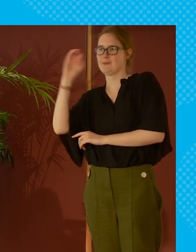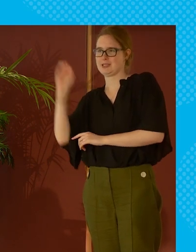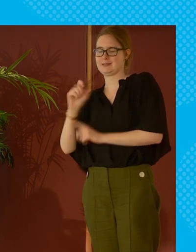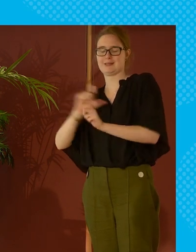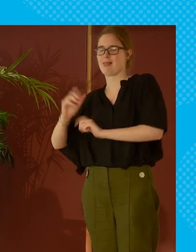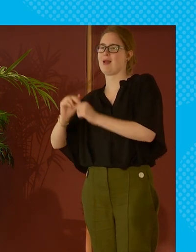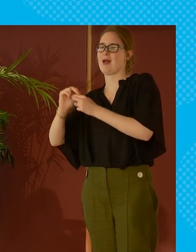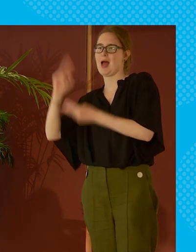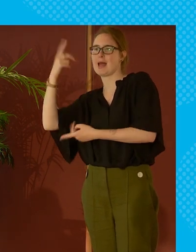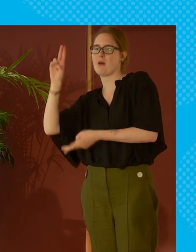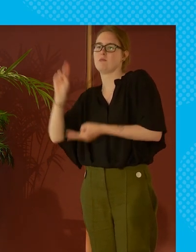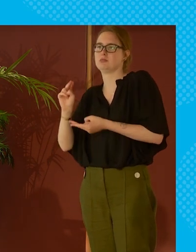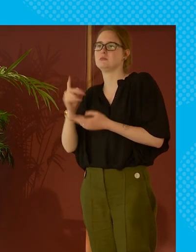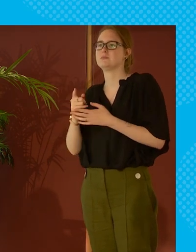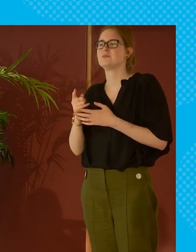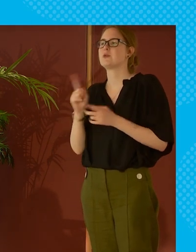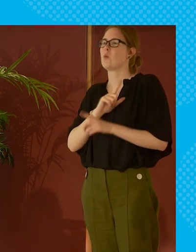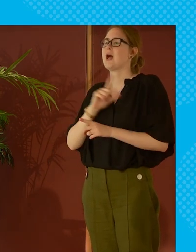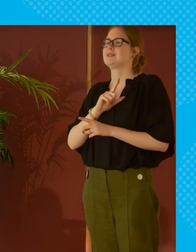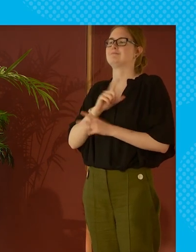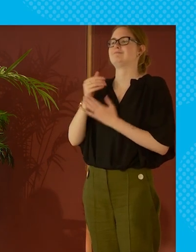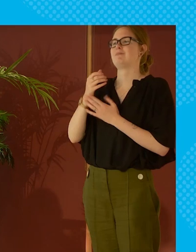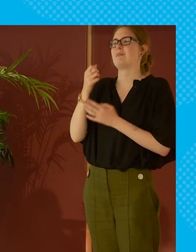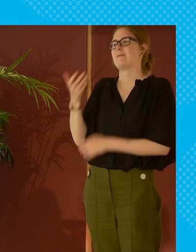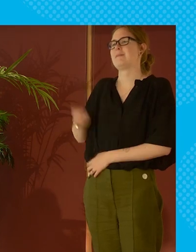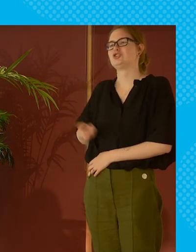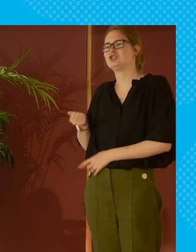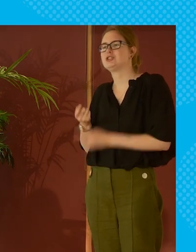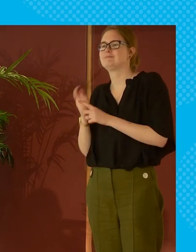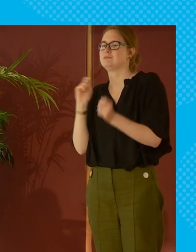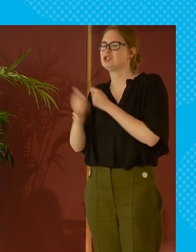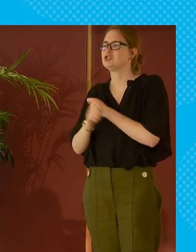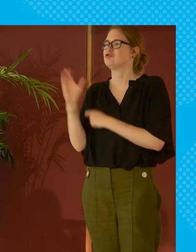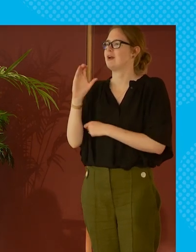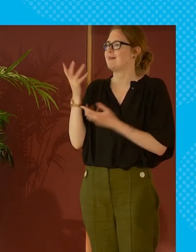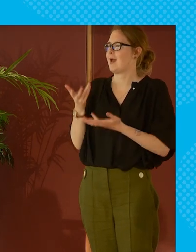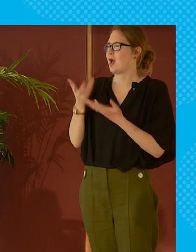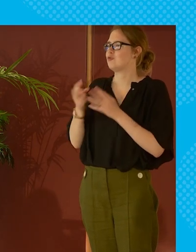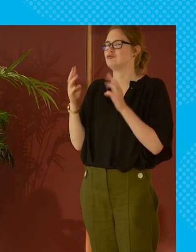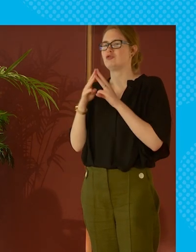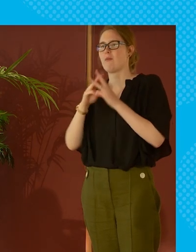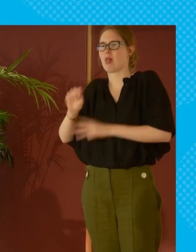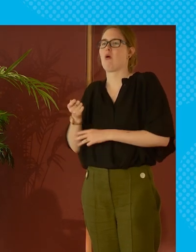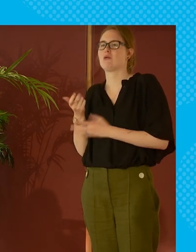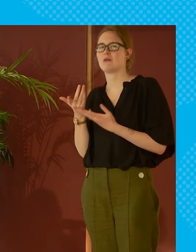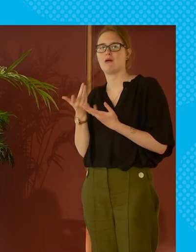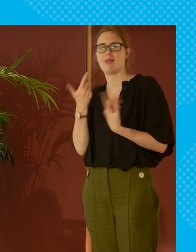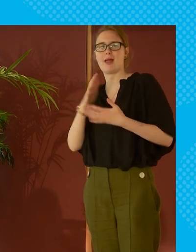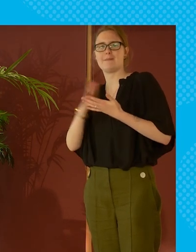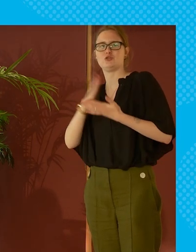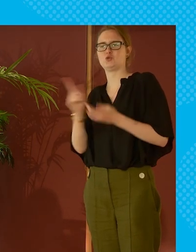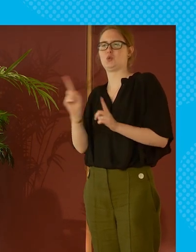percent is too high of course why was that reforms to the state pension things like pension credit now the triple lock